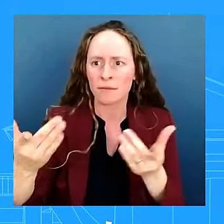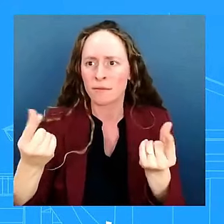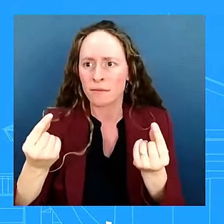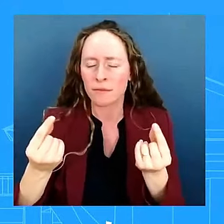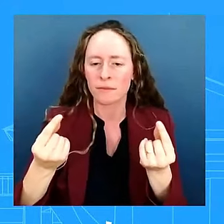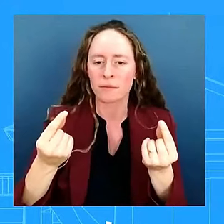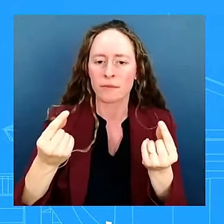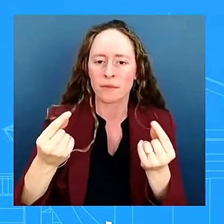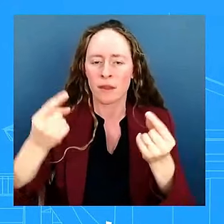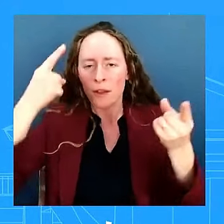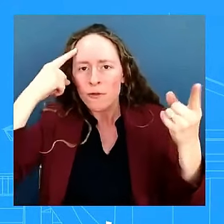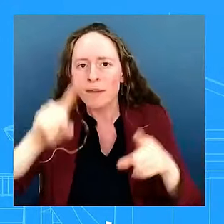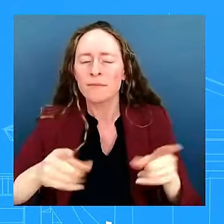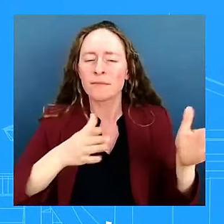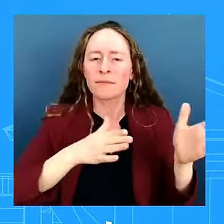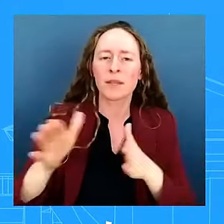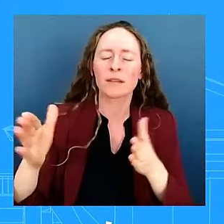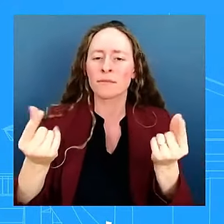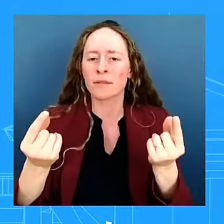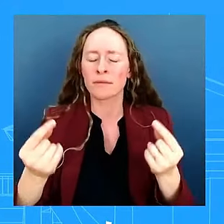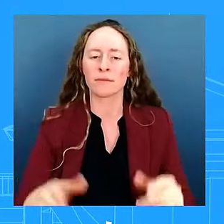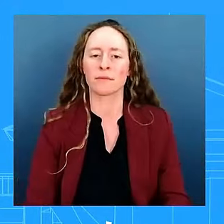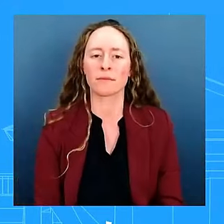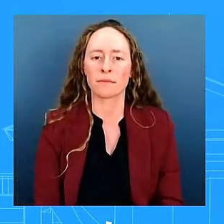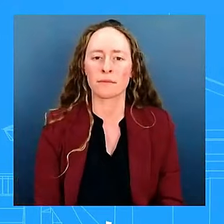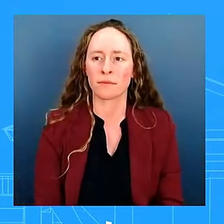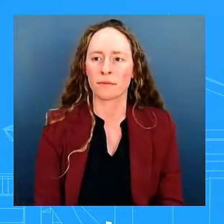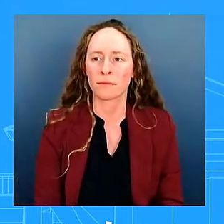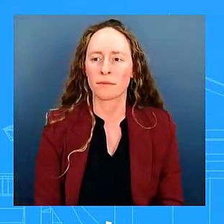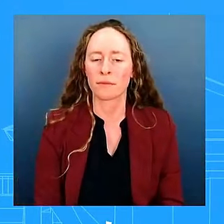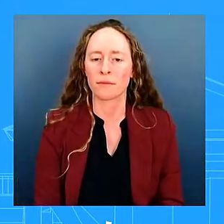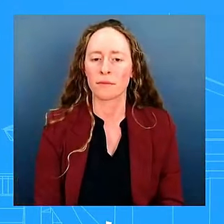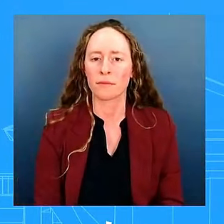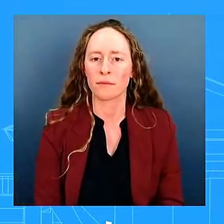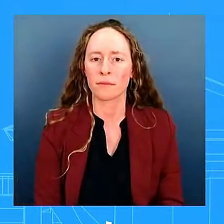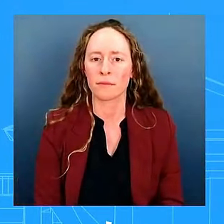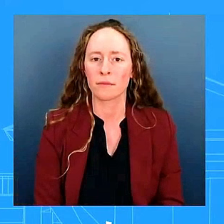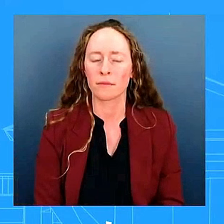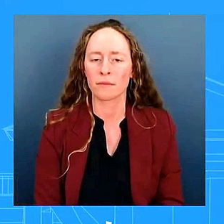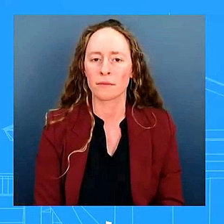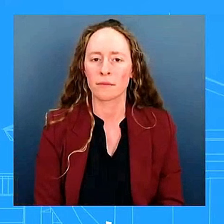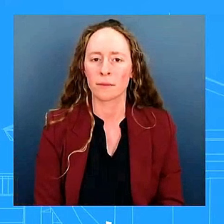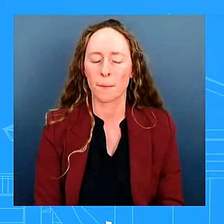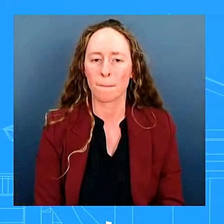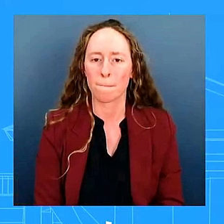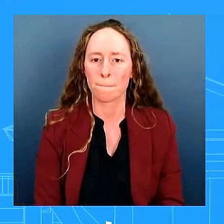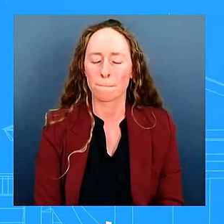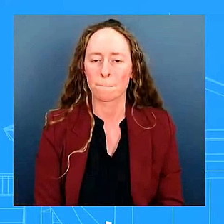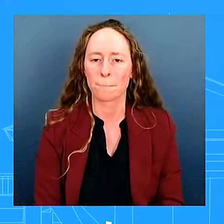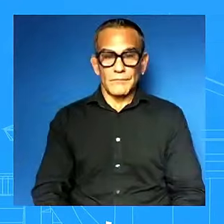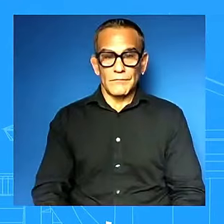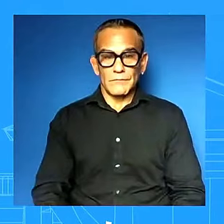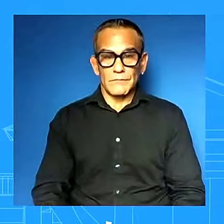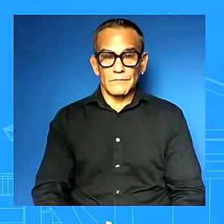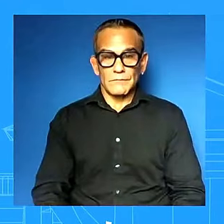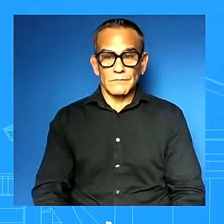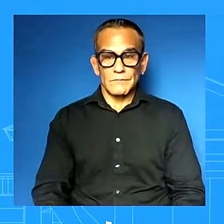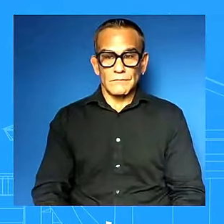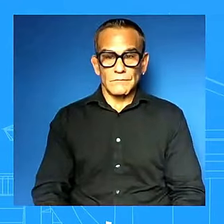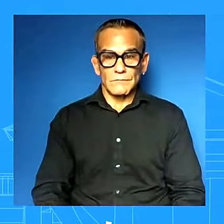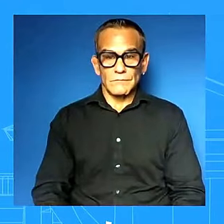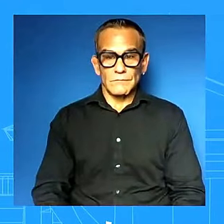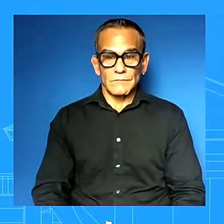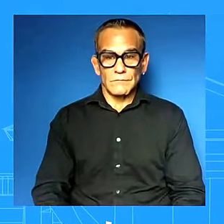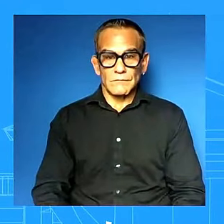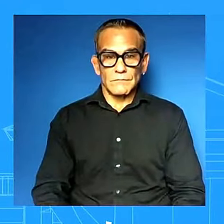the companies and the administration want to do together so we are going to have a readout if it hasn't gone out yet it will go out shortly of that particular